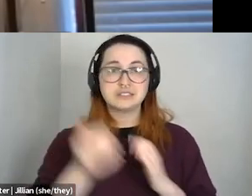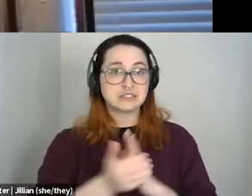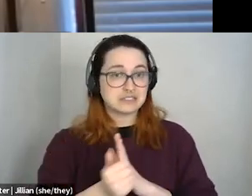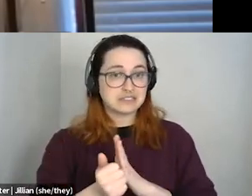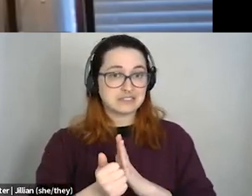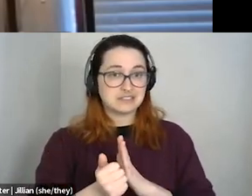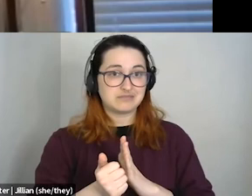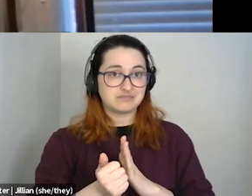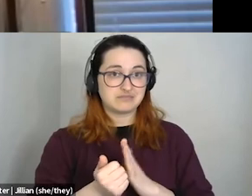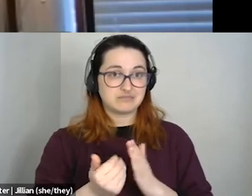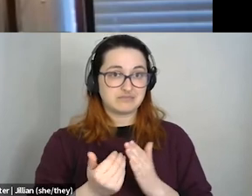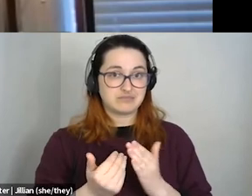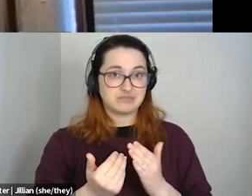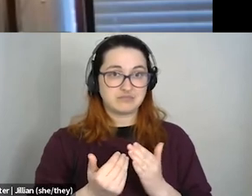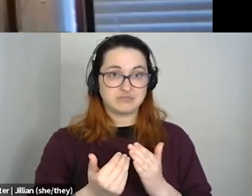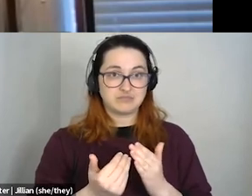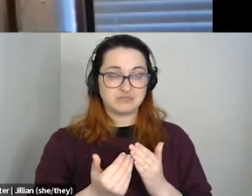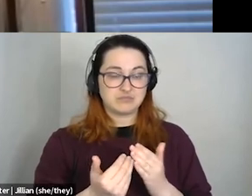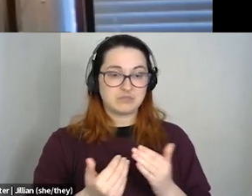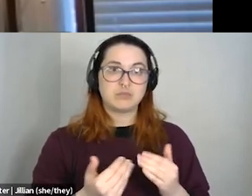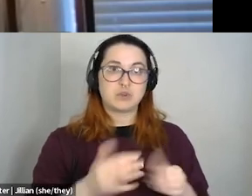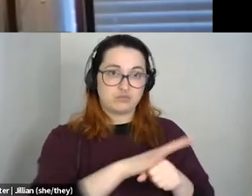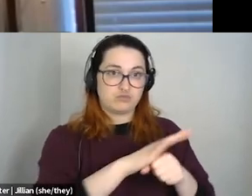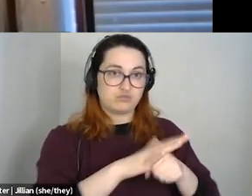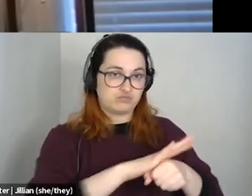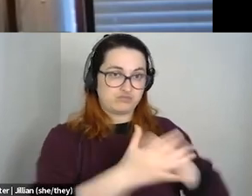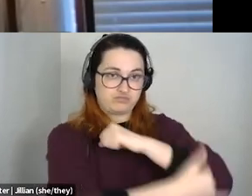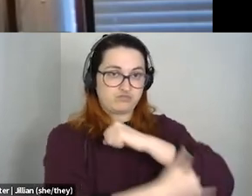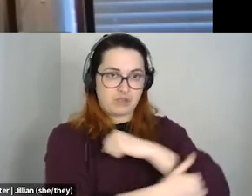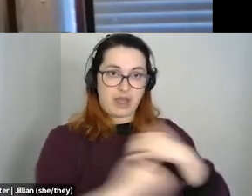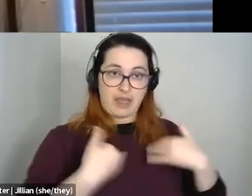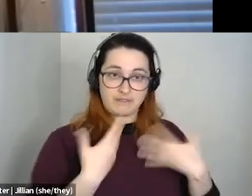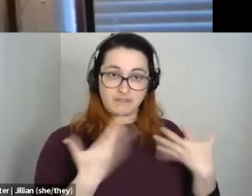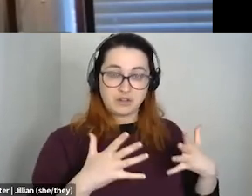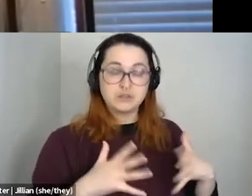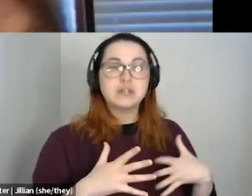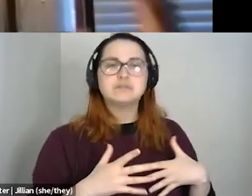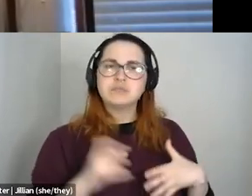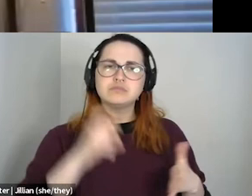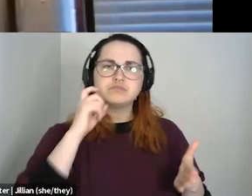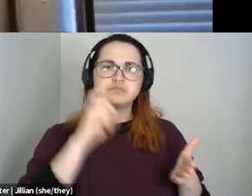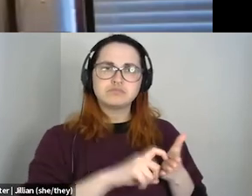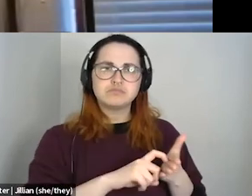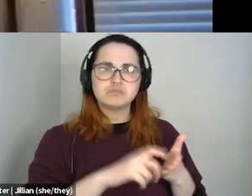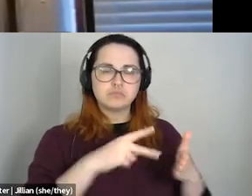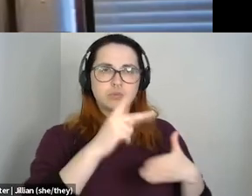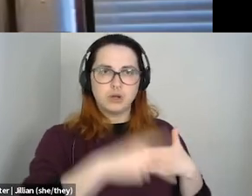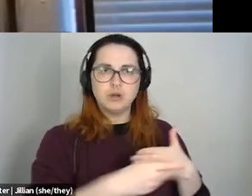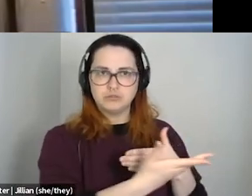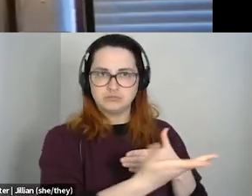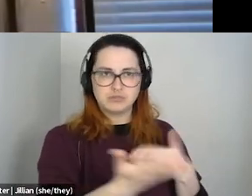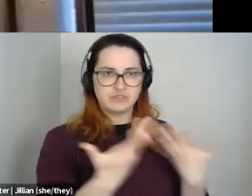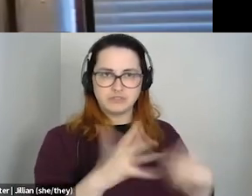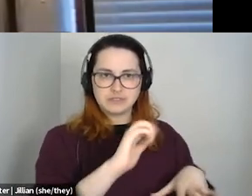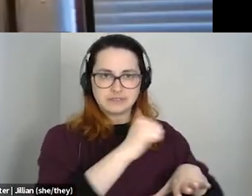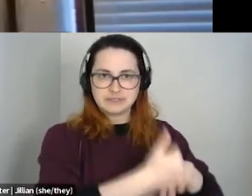already like exist in rural communities. I think acknowledging them that the programs that are already there and